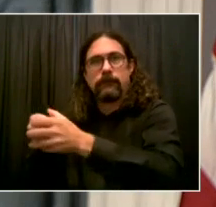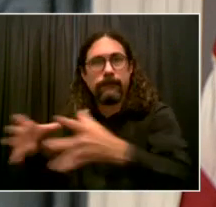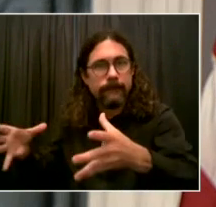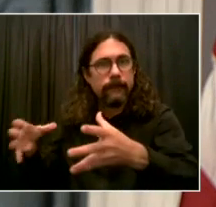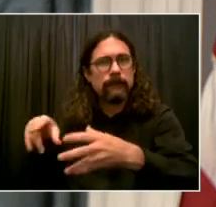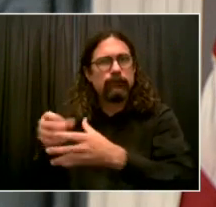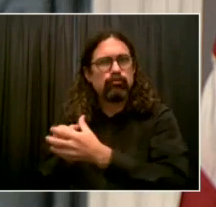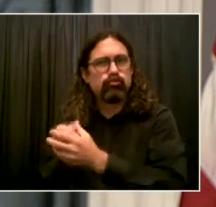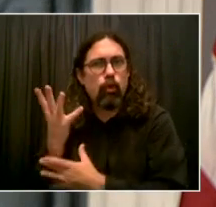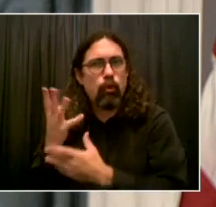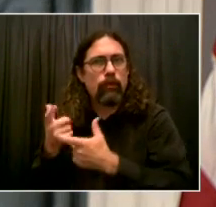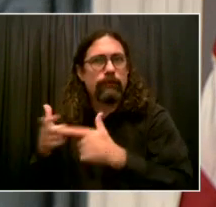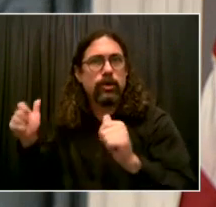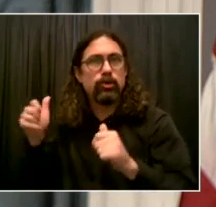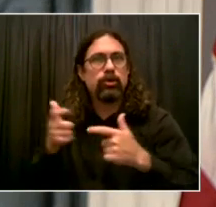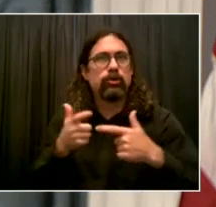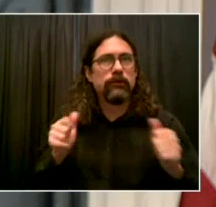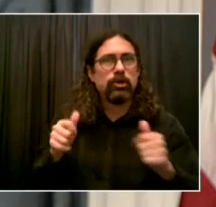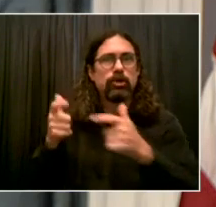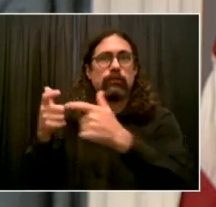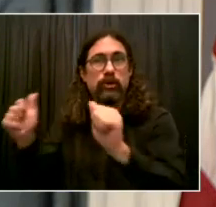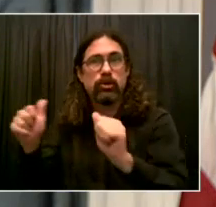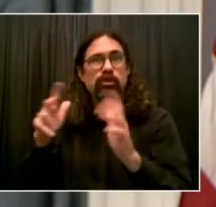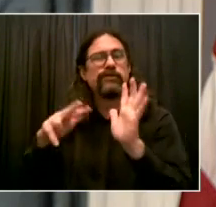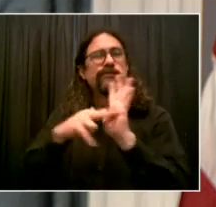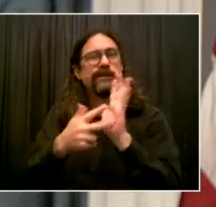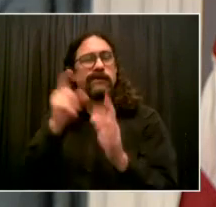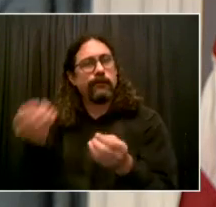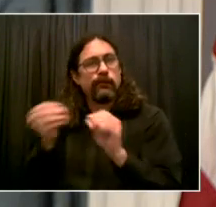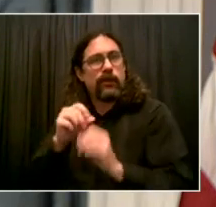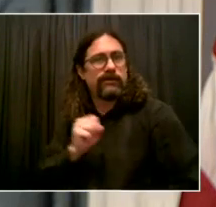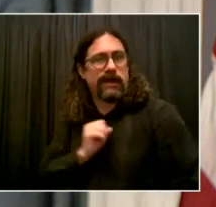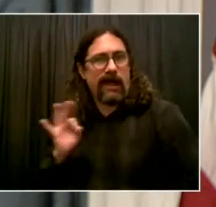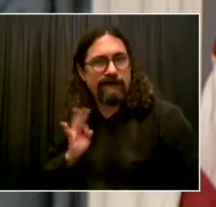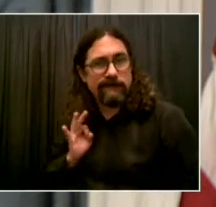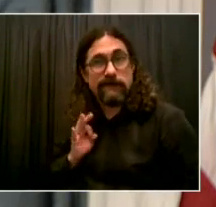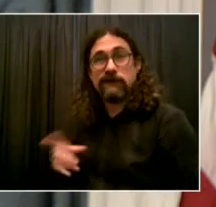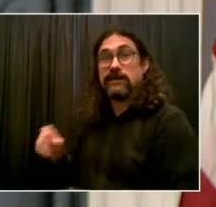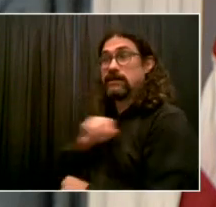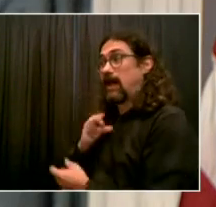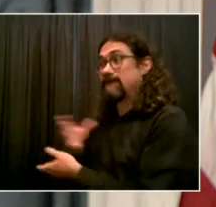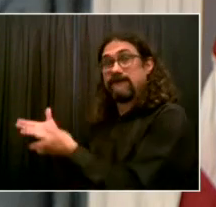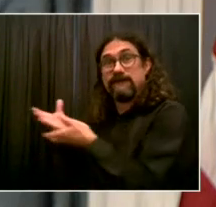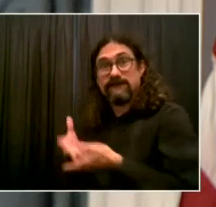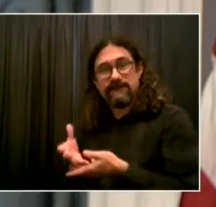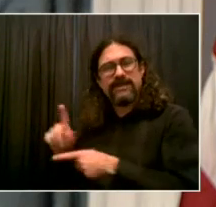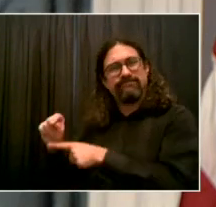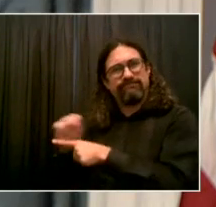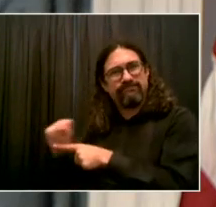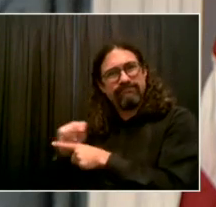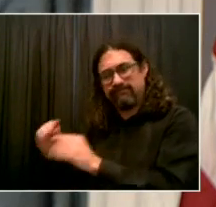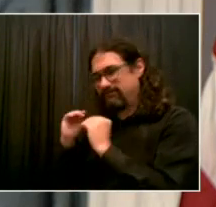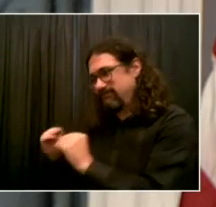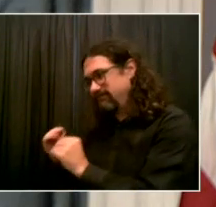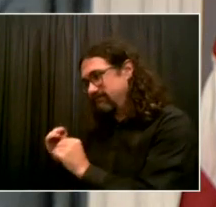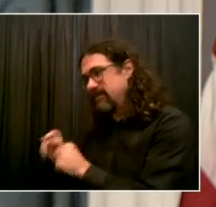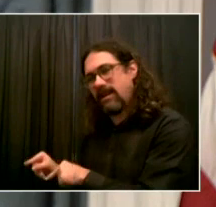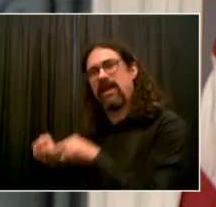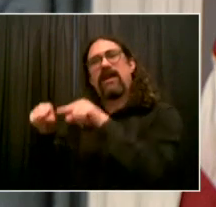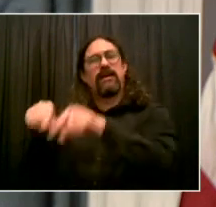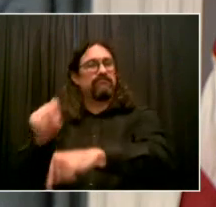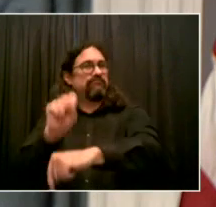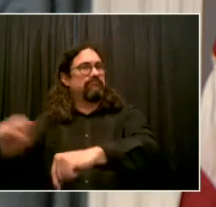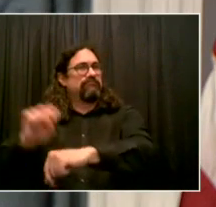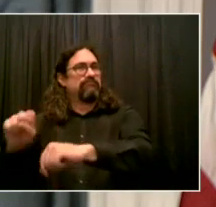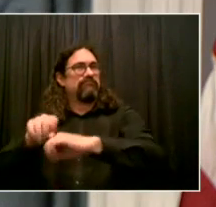many already serving New Yorkers, through the Vaccine for All Corps to become community health workers. And the Health Department was